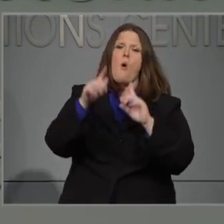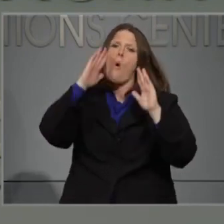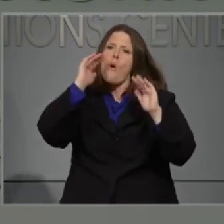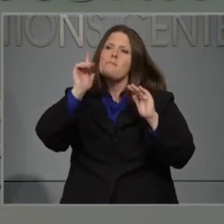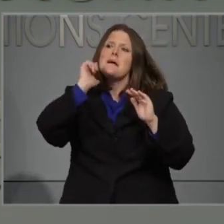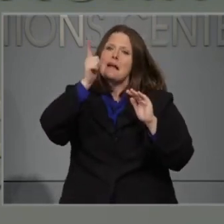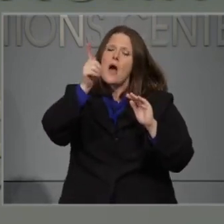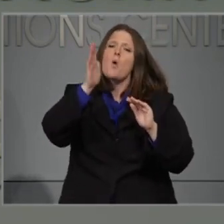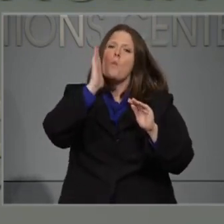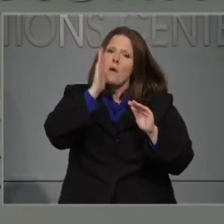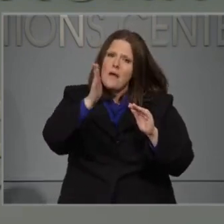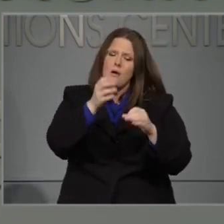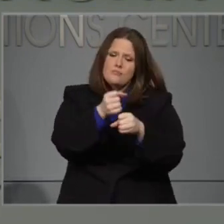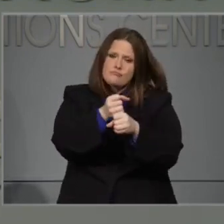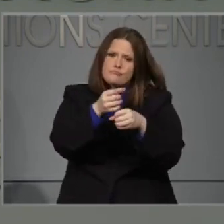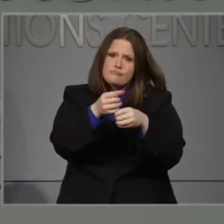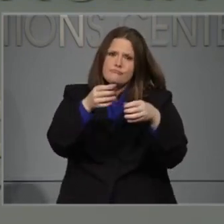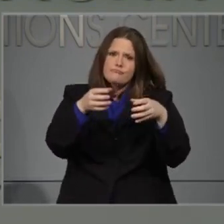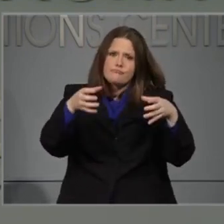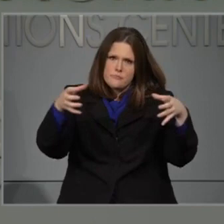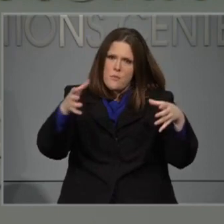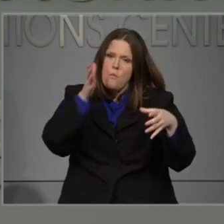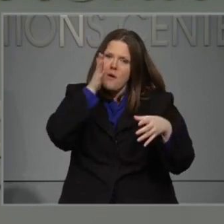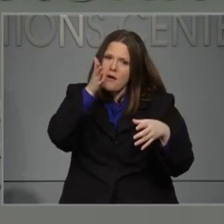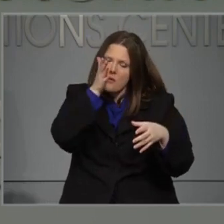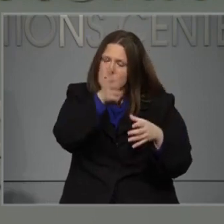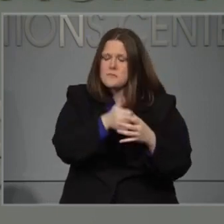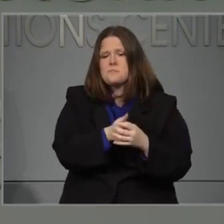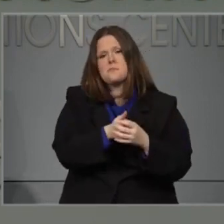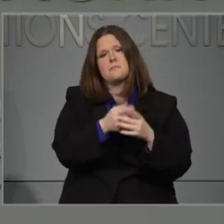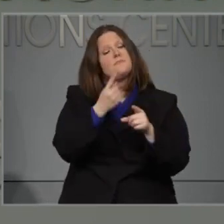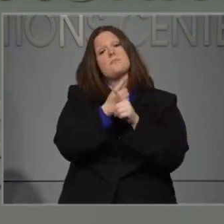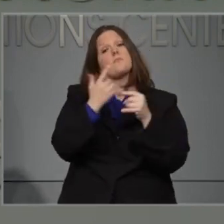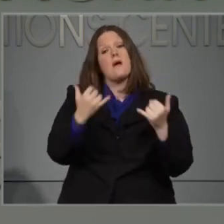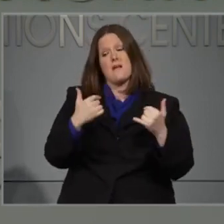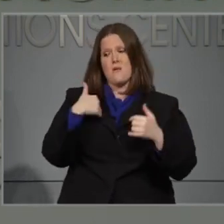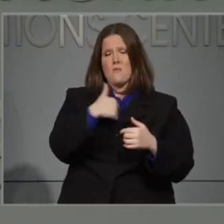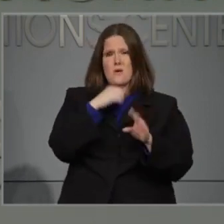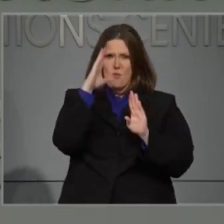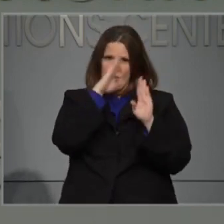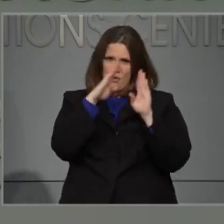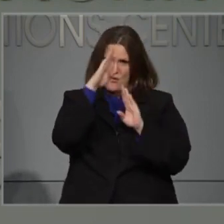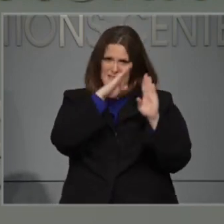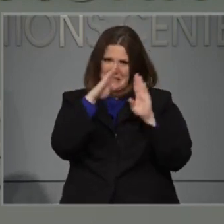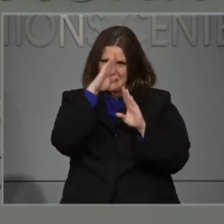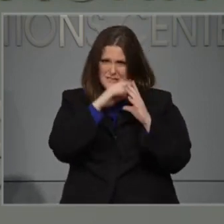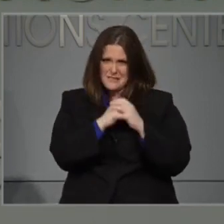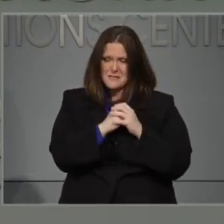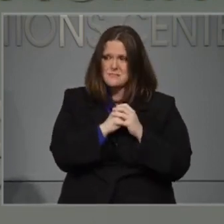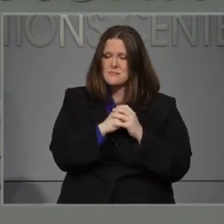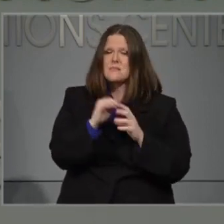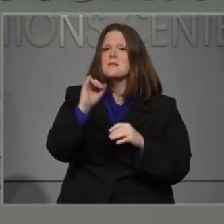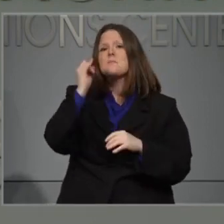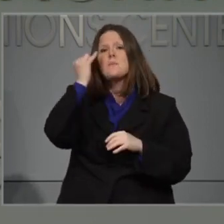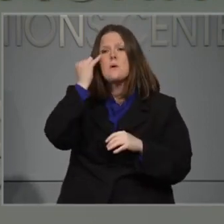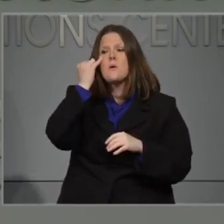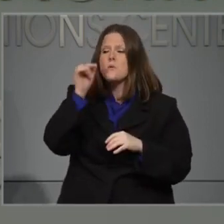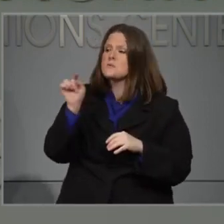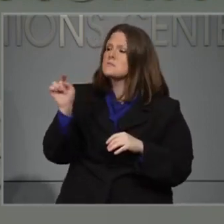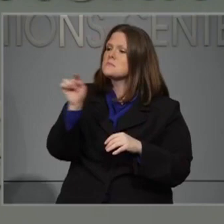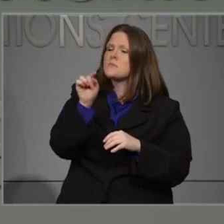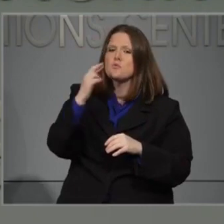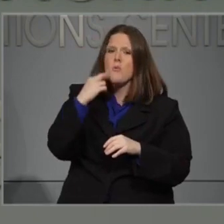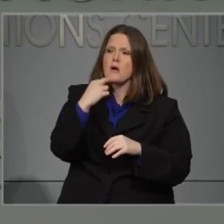road as we move into other phases. But we're concerned if there are restaurants that are